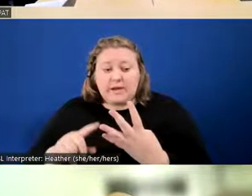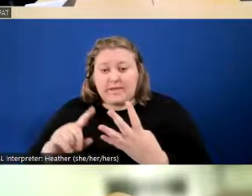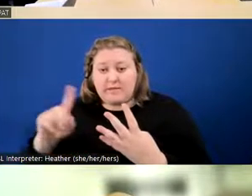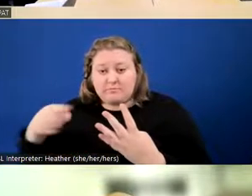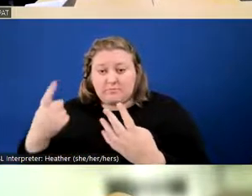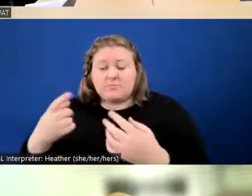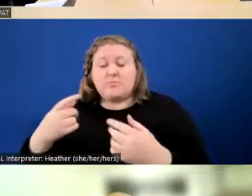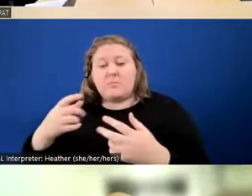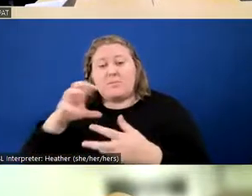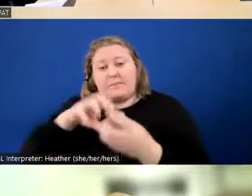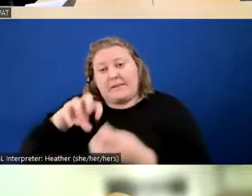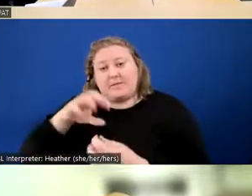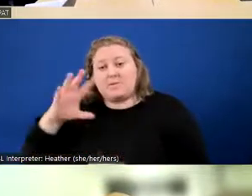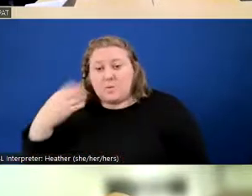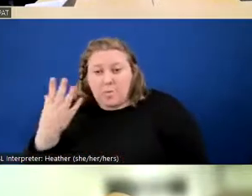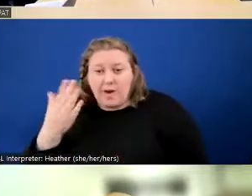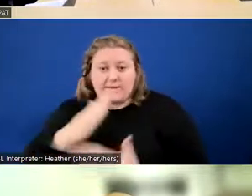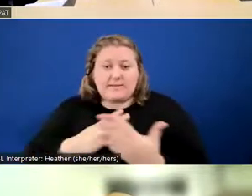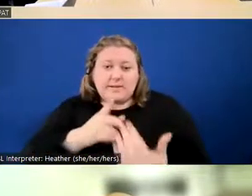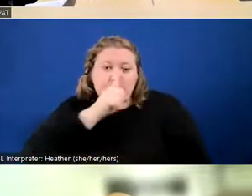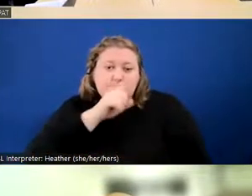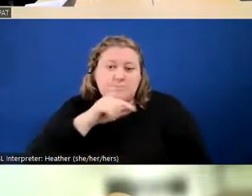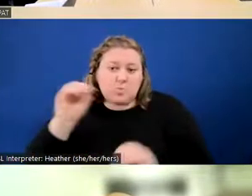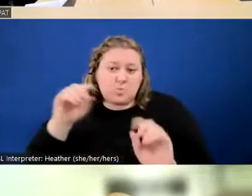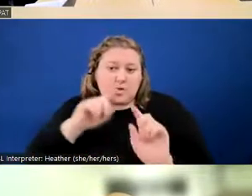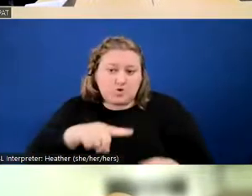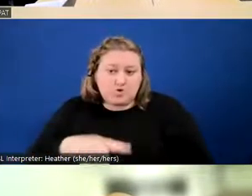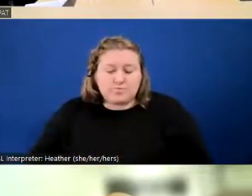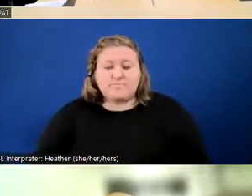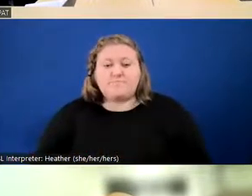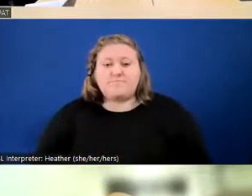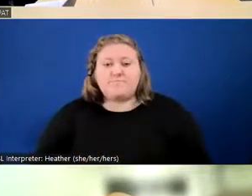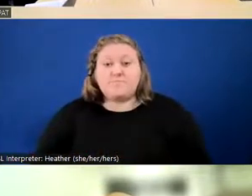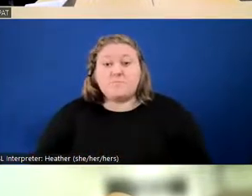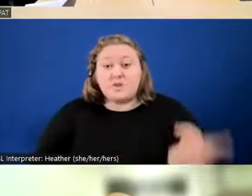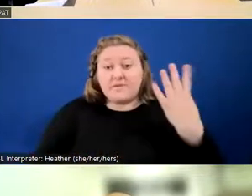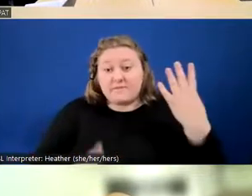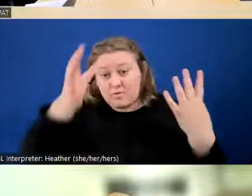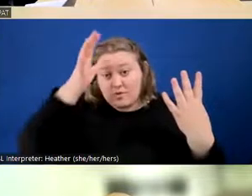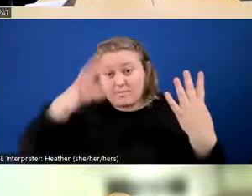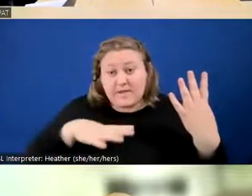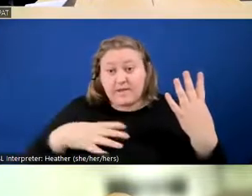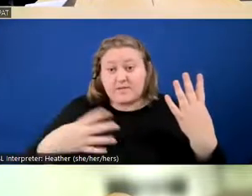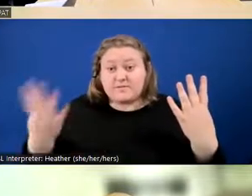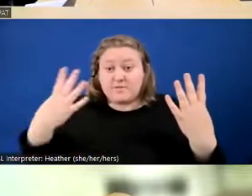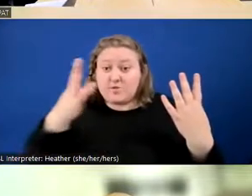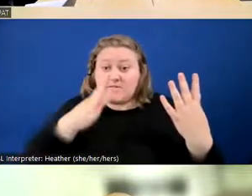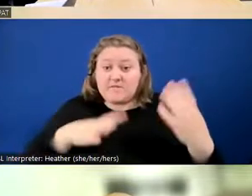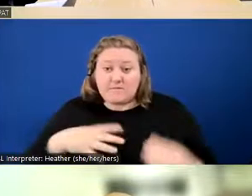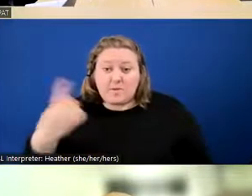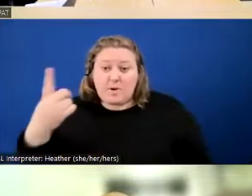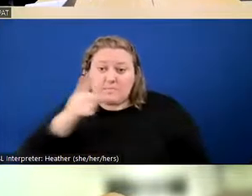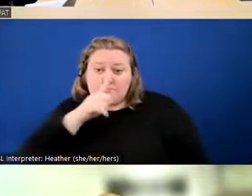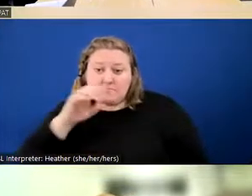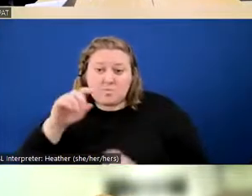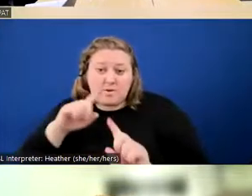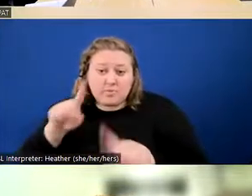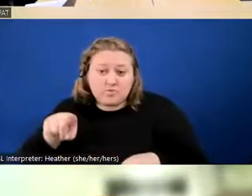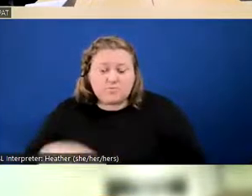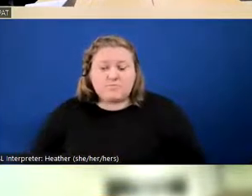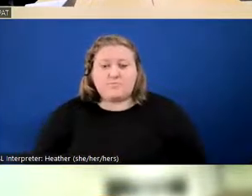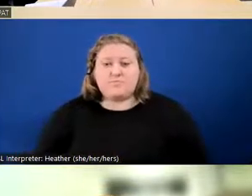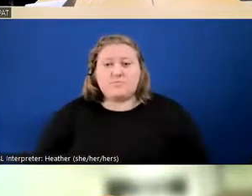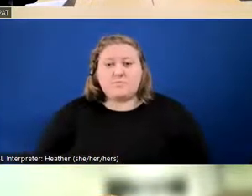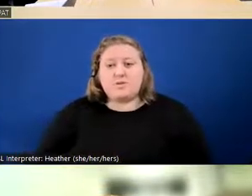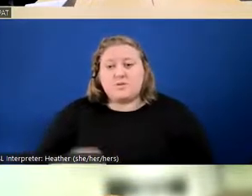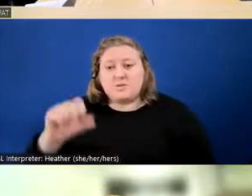and some declined to answer. There were four males, four females, and one declined to answer. Sexual